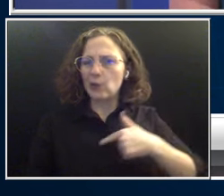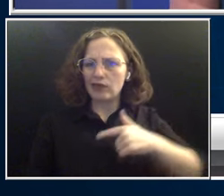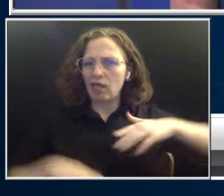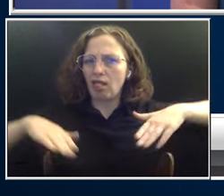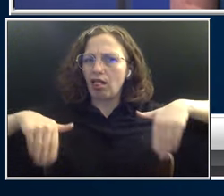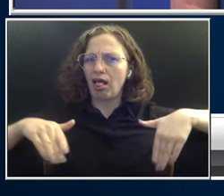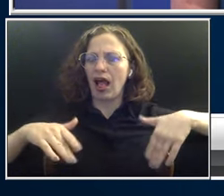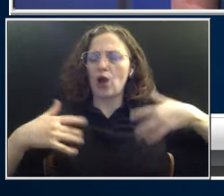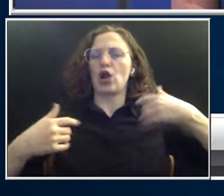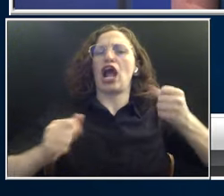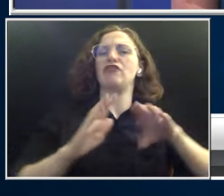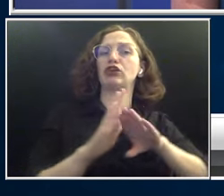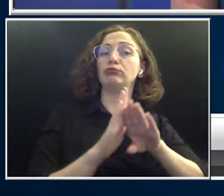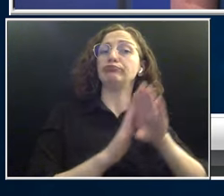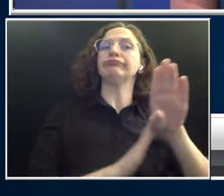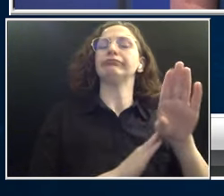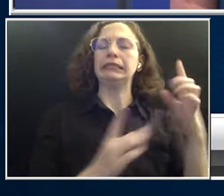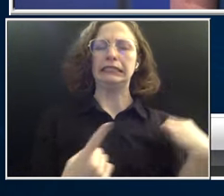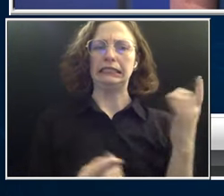and where do you hope it'll go?